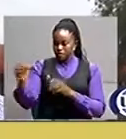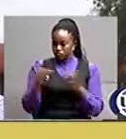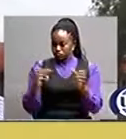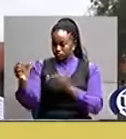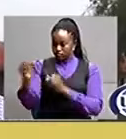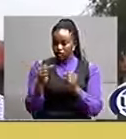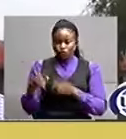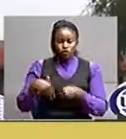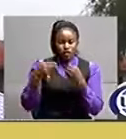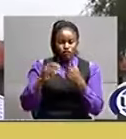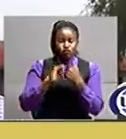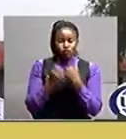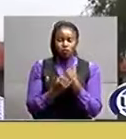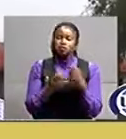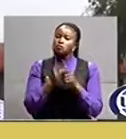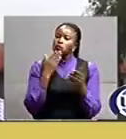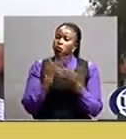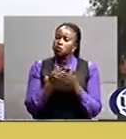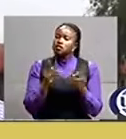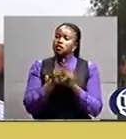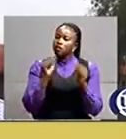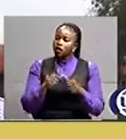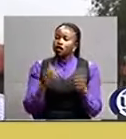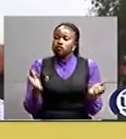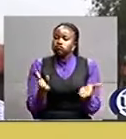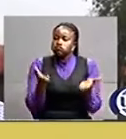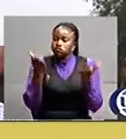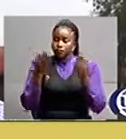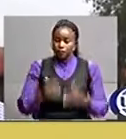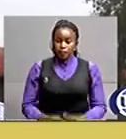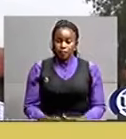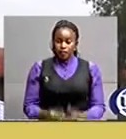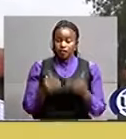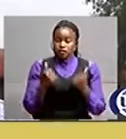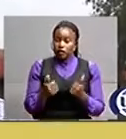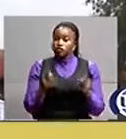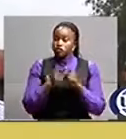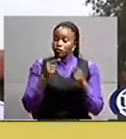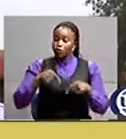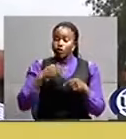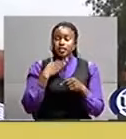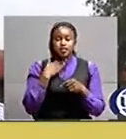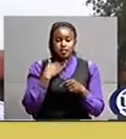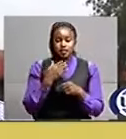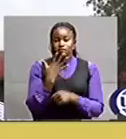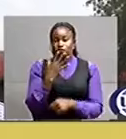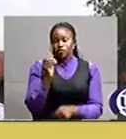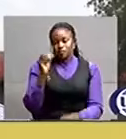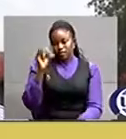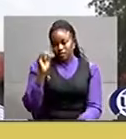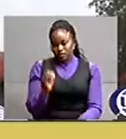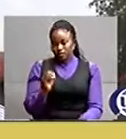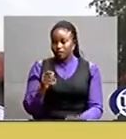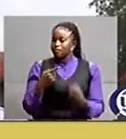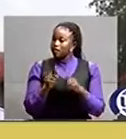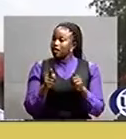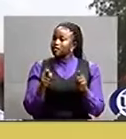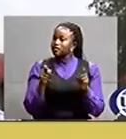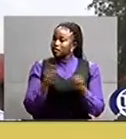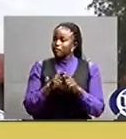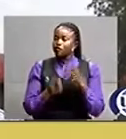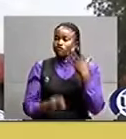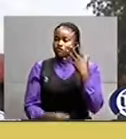right now right by 34 percent however much we can need them at 50 percent but at least 40